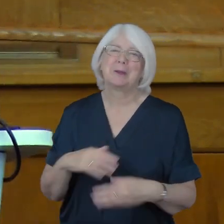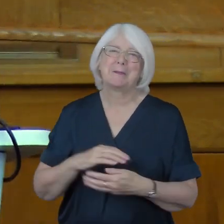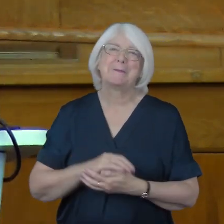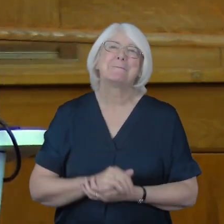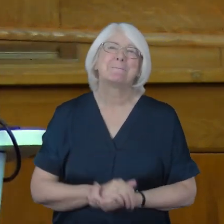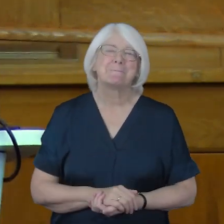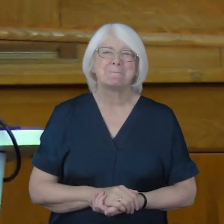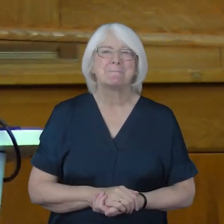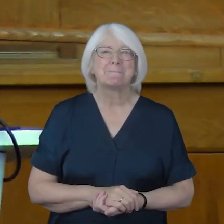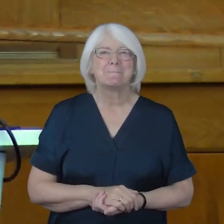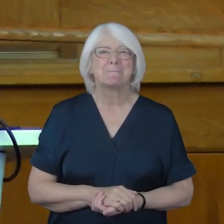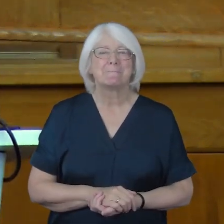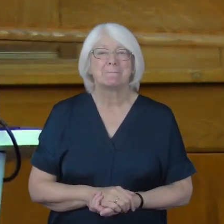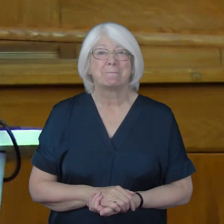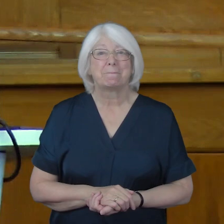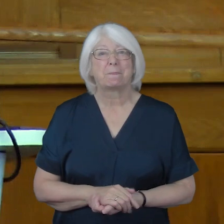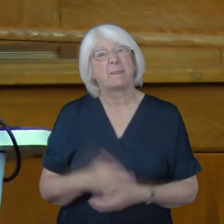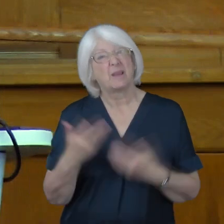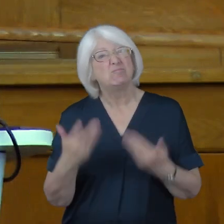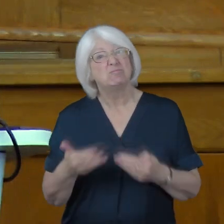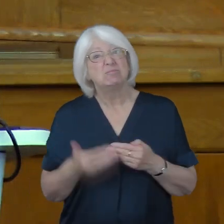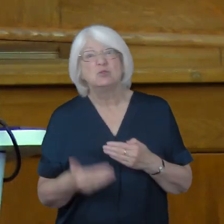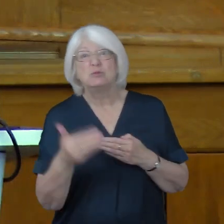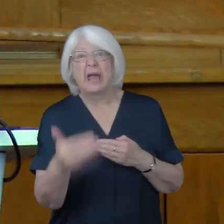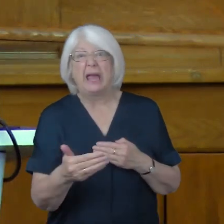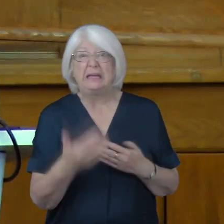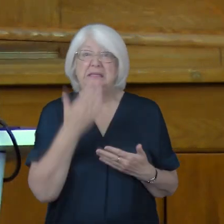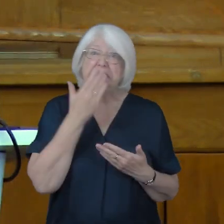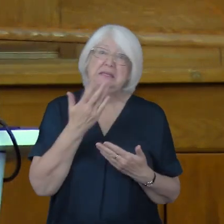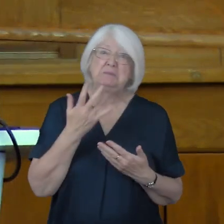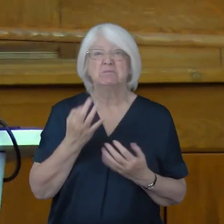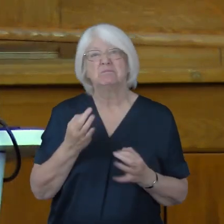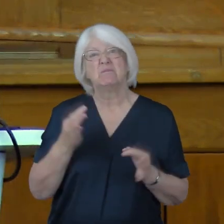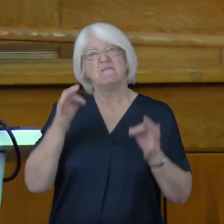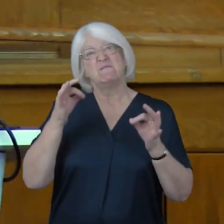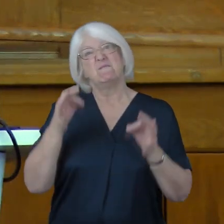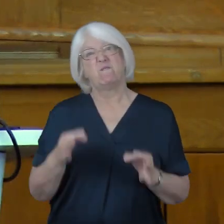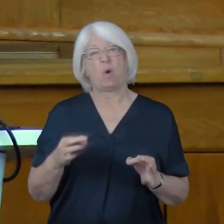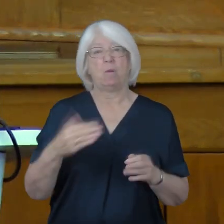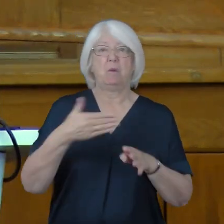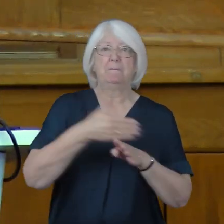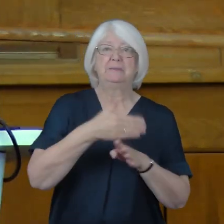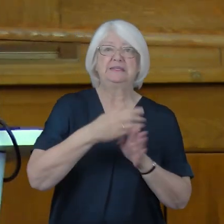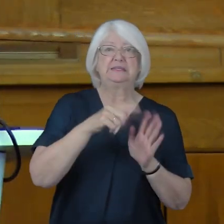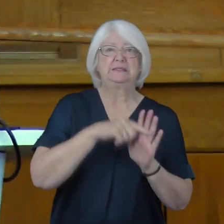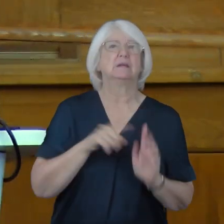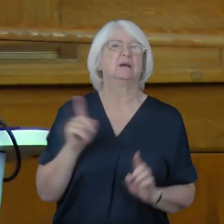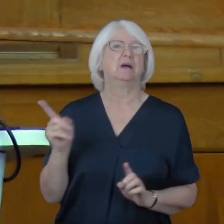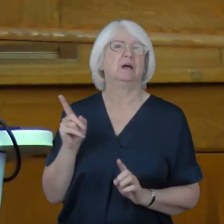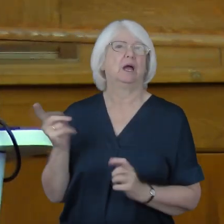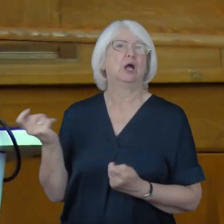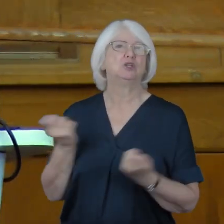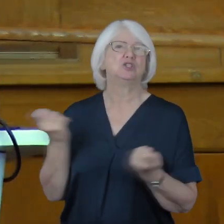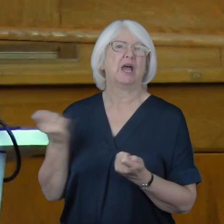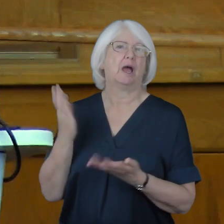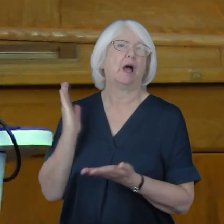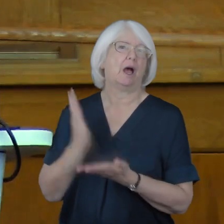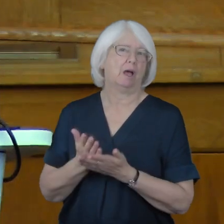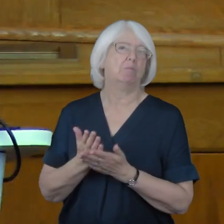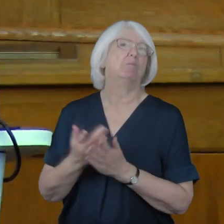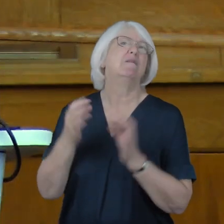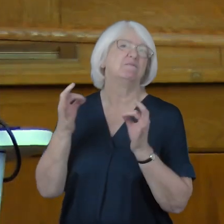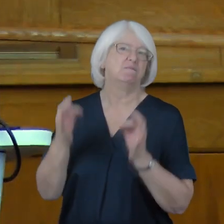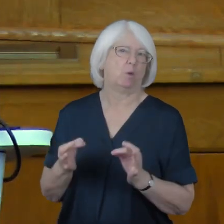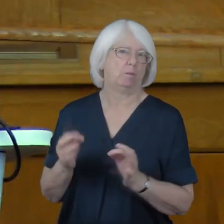Today is a day of seeming formality, with this chair definite formality.